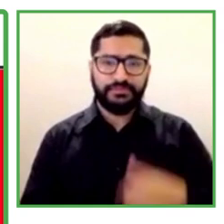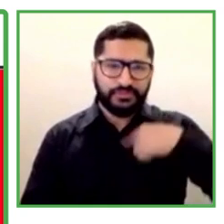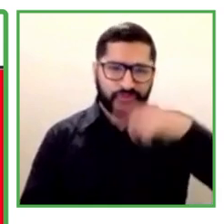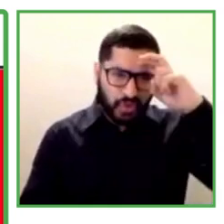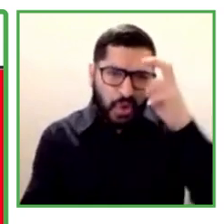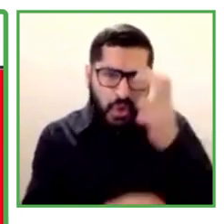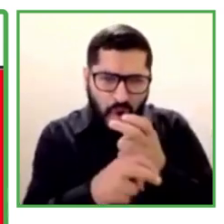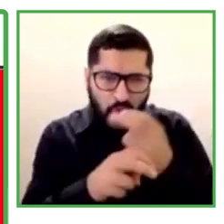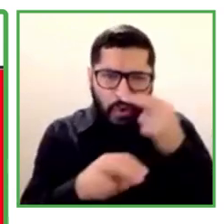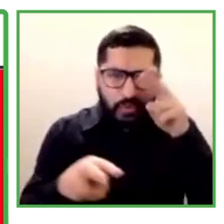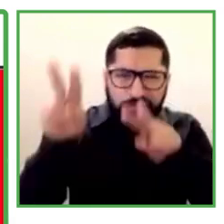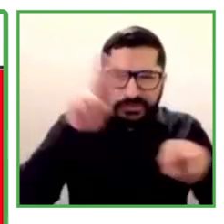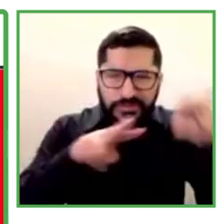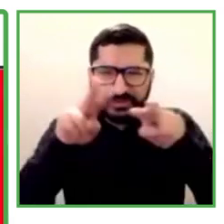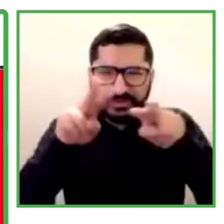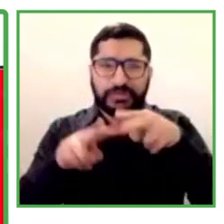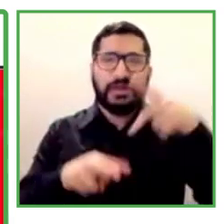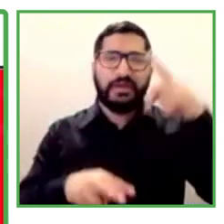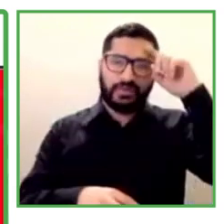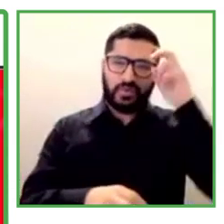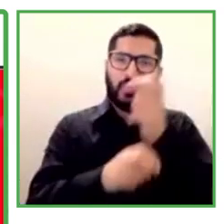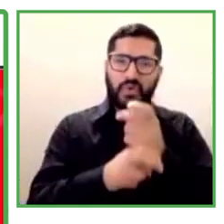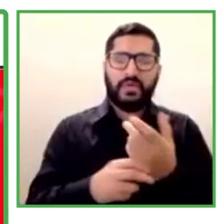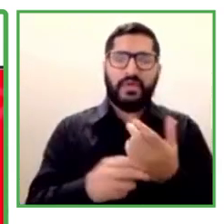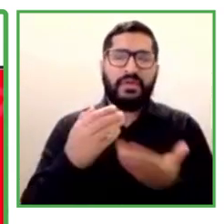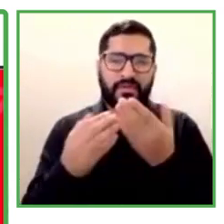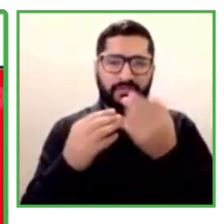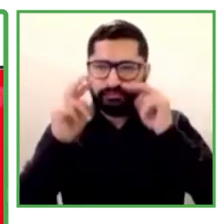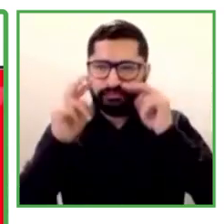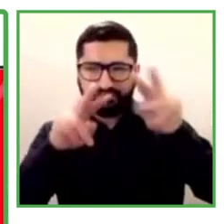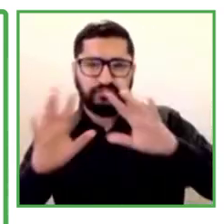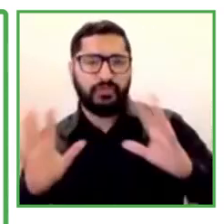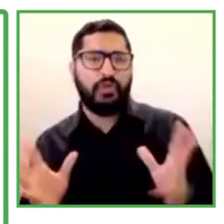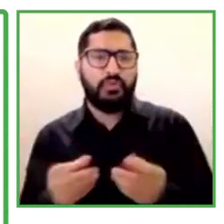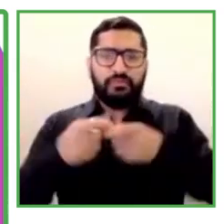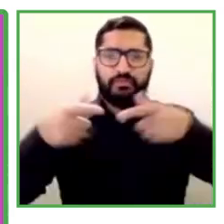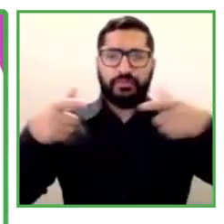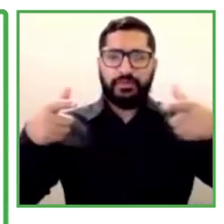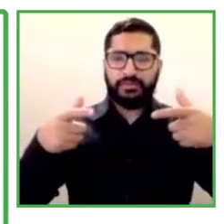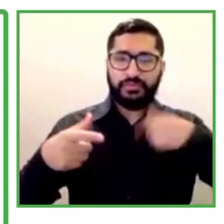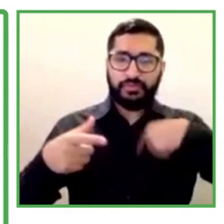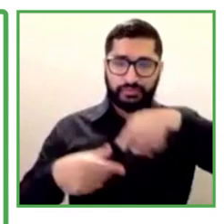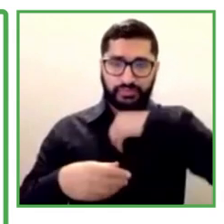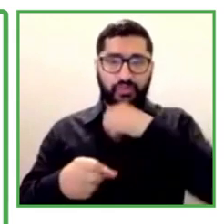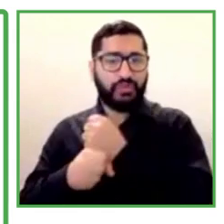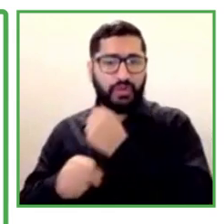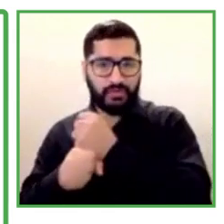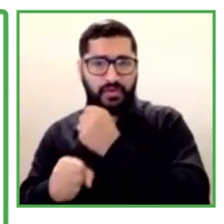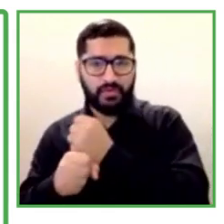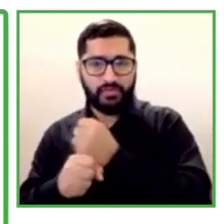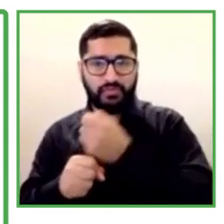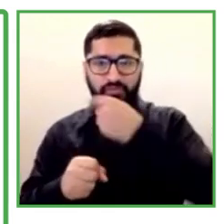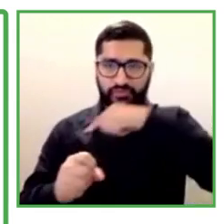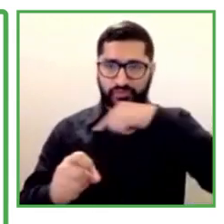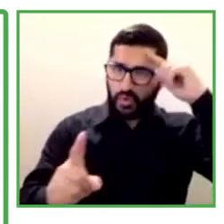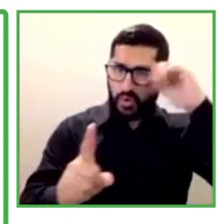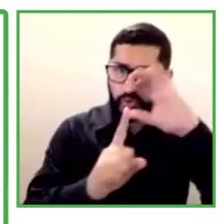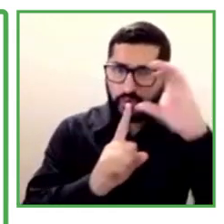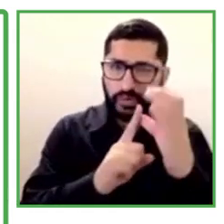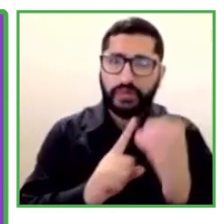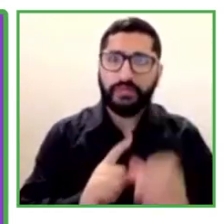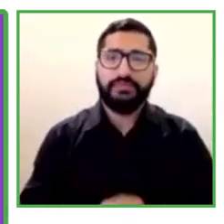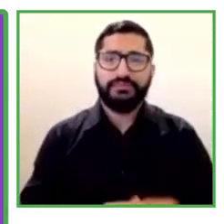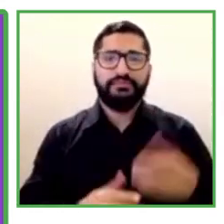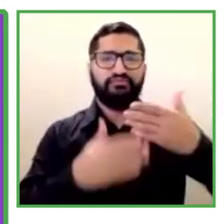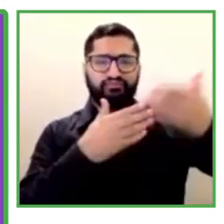focus my eyesight because we need to see us through our competencies. That is part of our culture. Two years